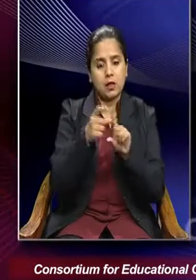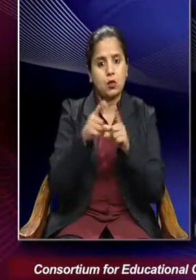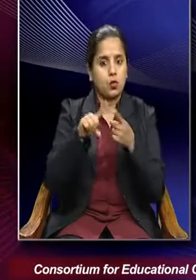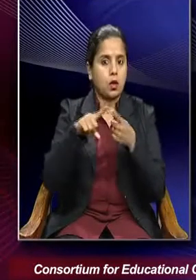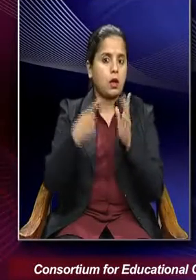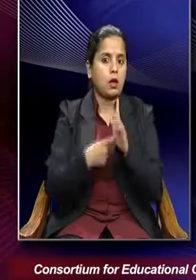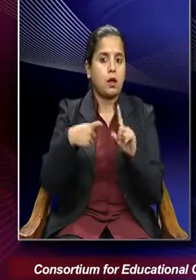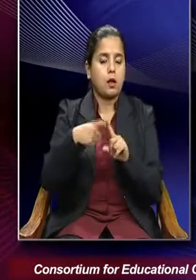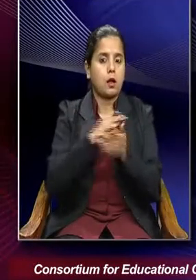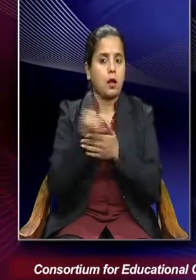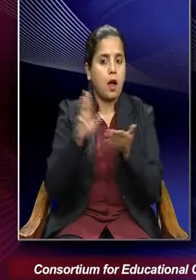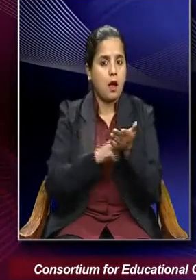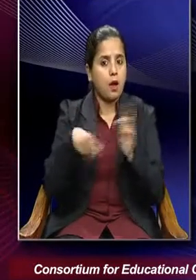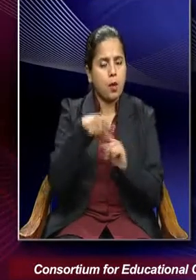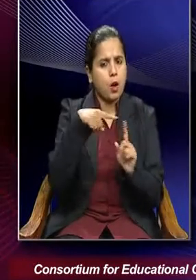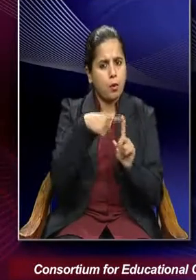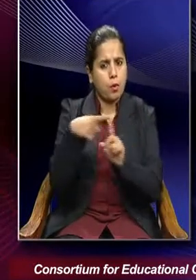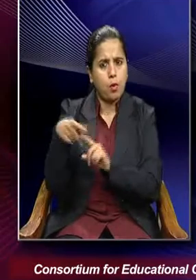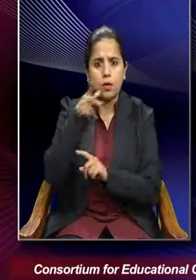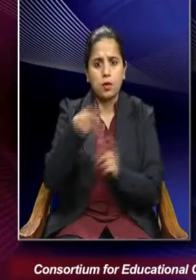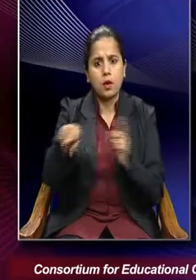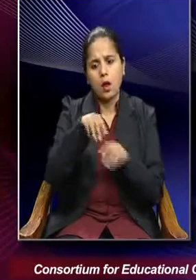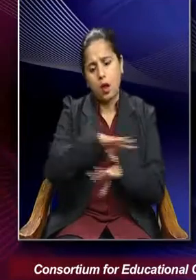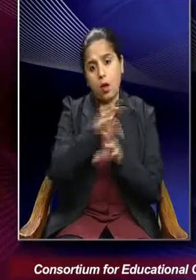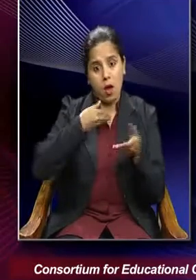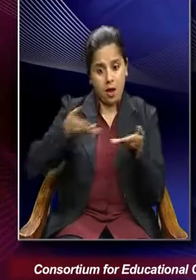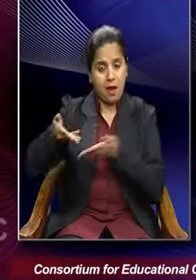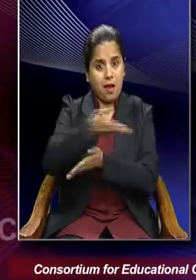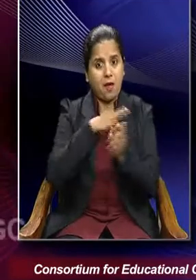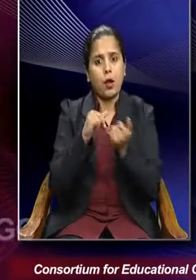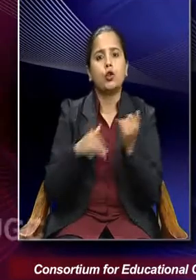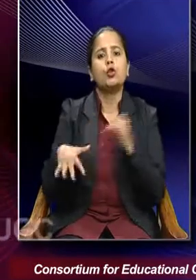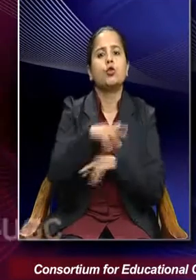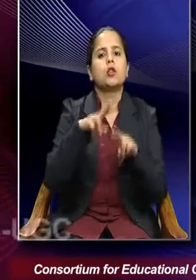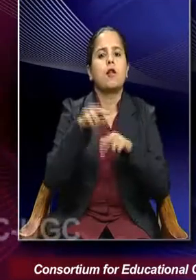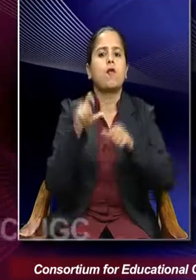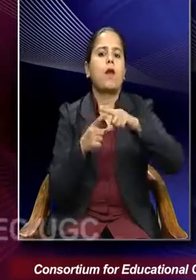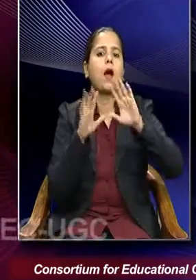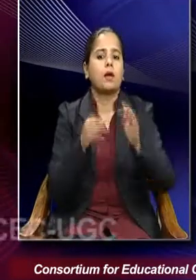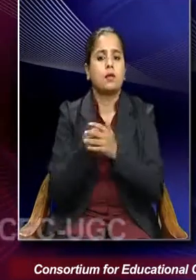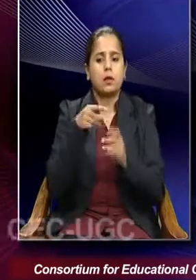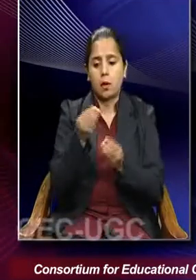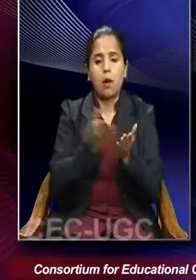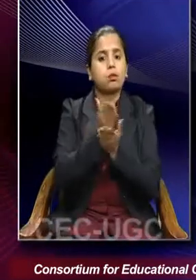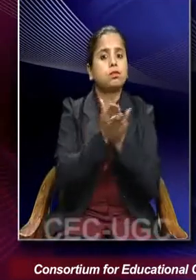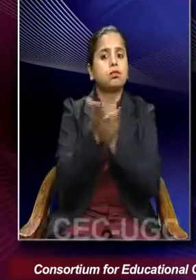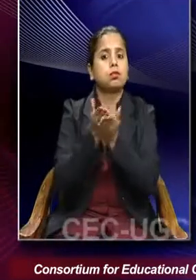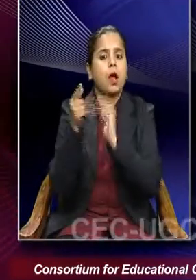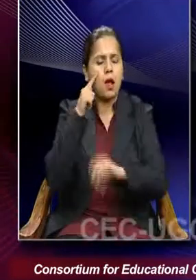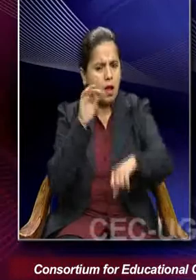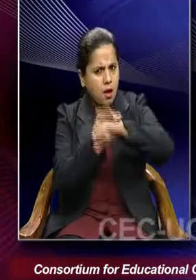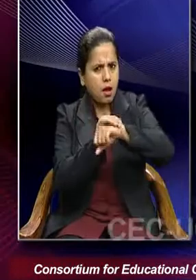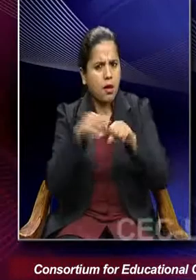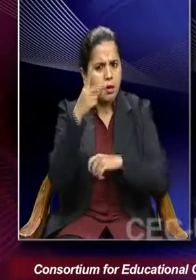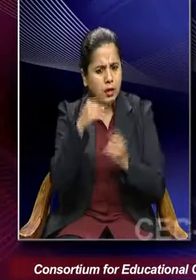positivism, he said that everything around us is a social fact. There are certain ways of identifying